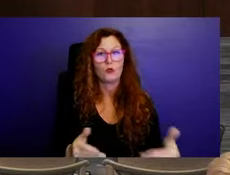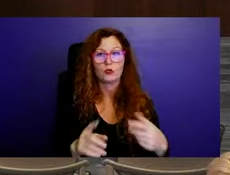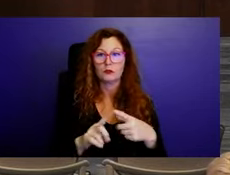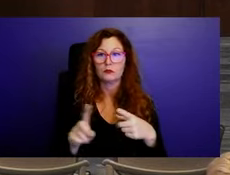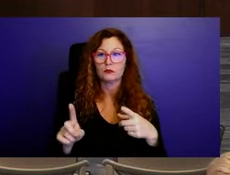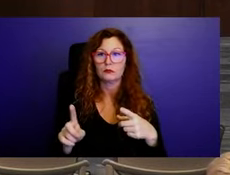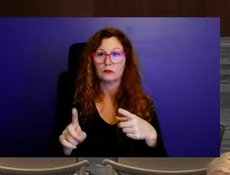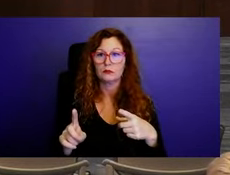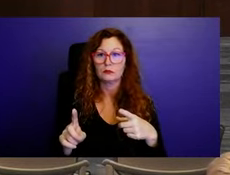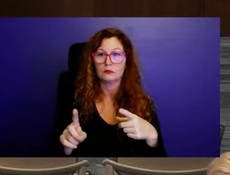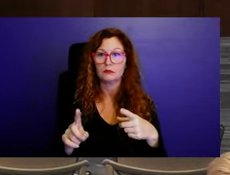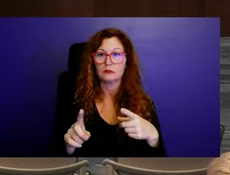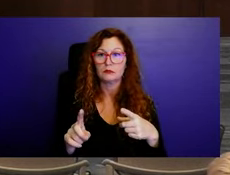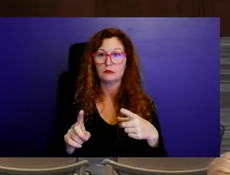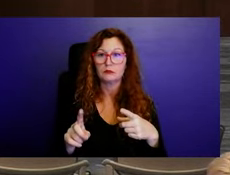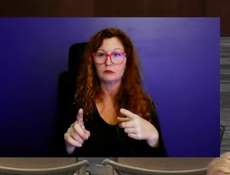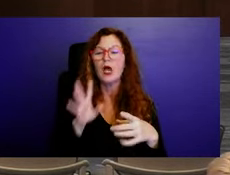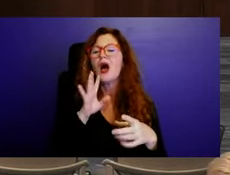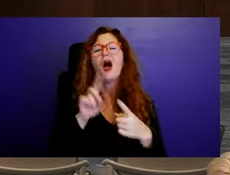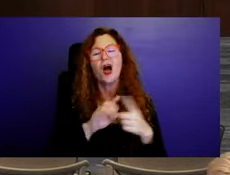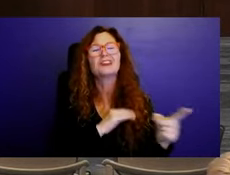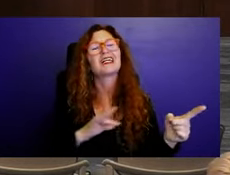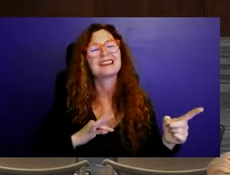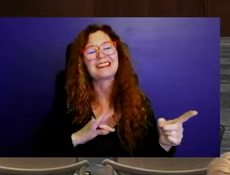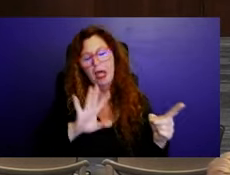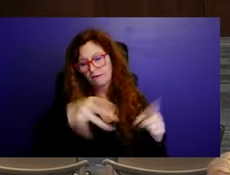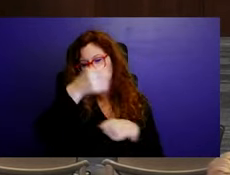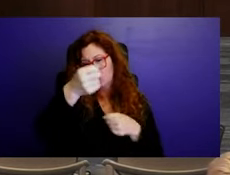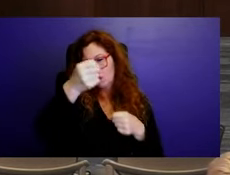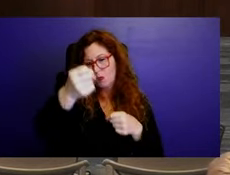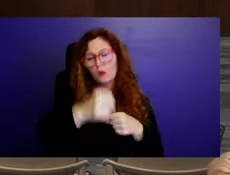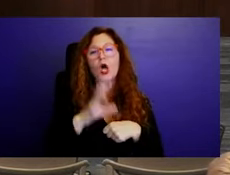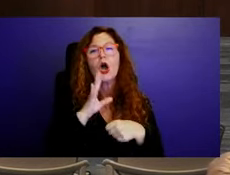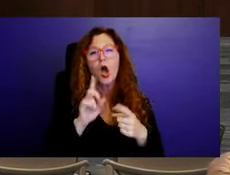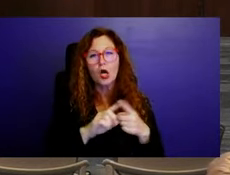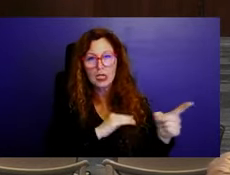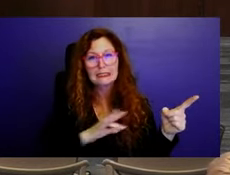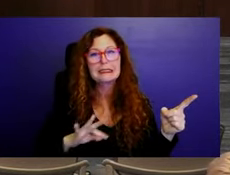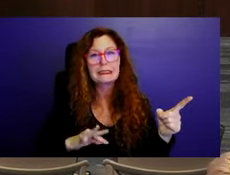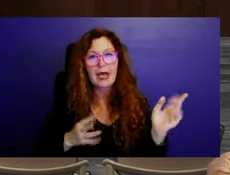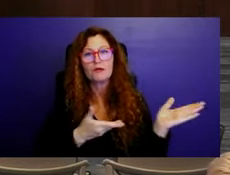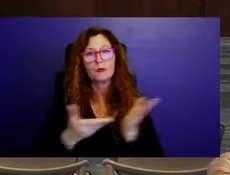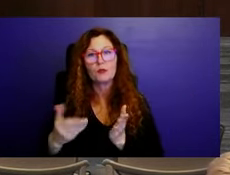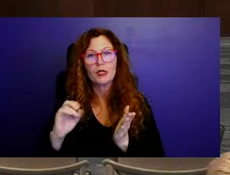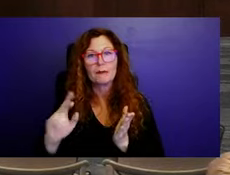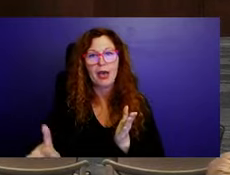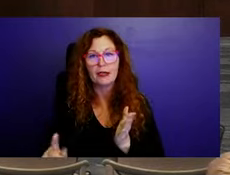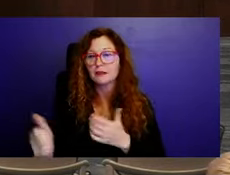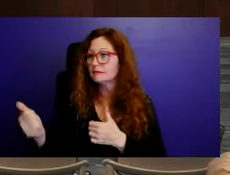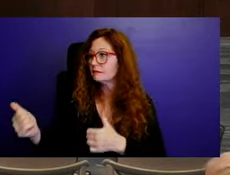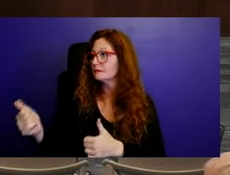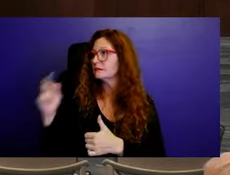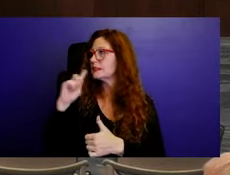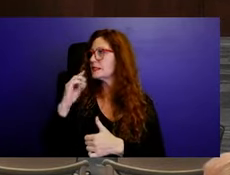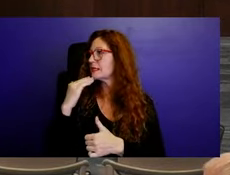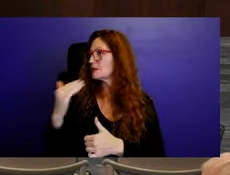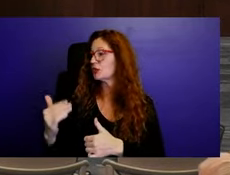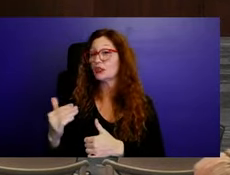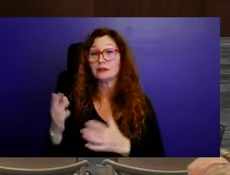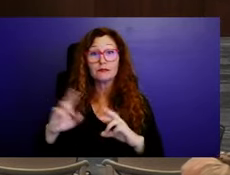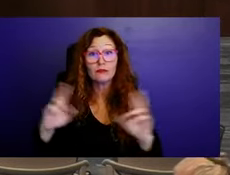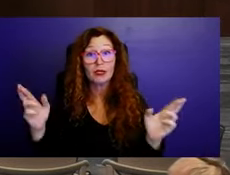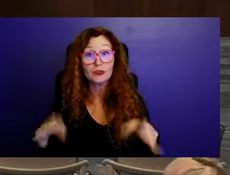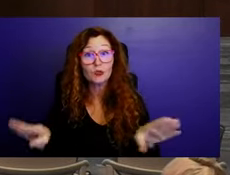do the research. staff and kind of narrow scope and then go from there. it back. Okay. All right. Sounds good. That works. We have a motion to adjourn for the evening. Go move.